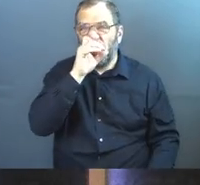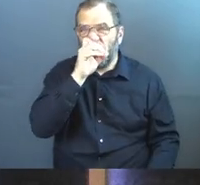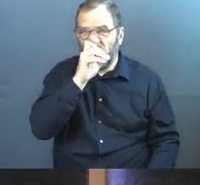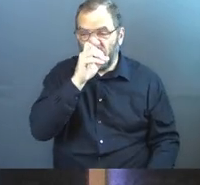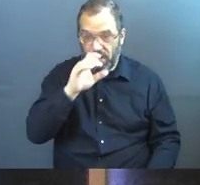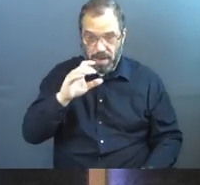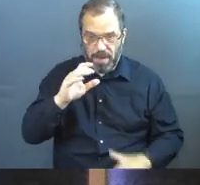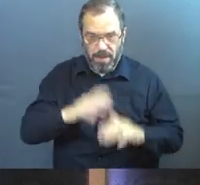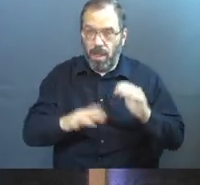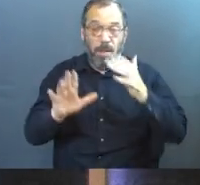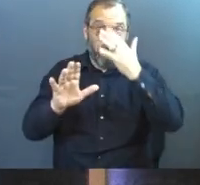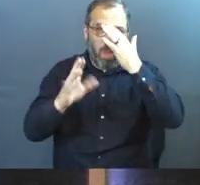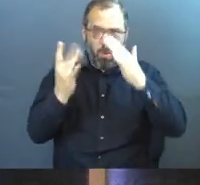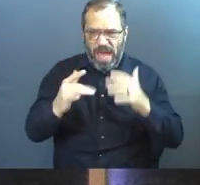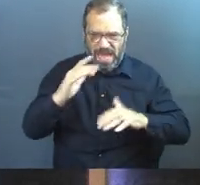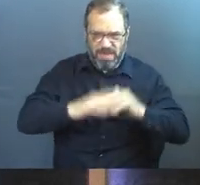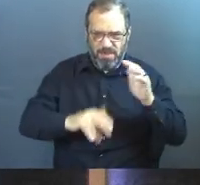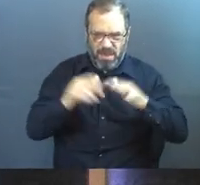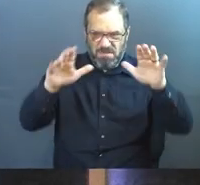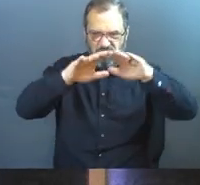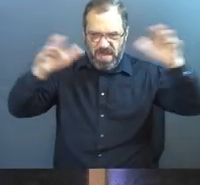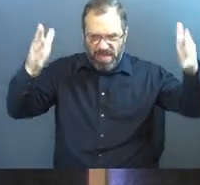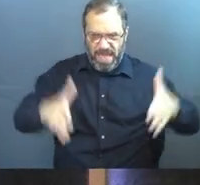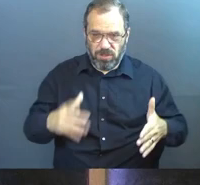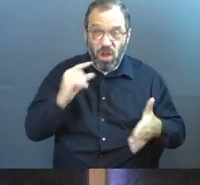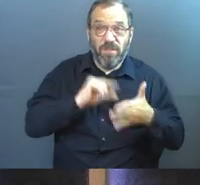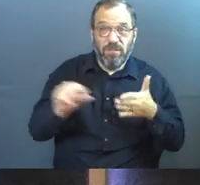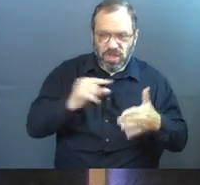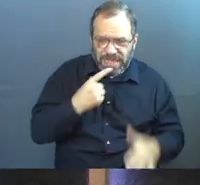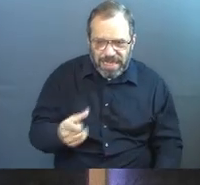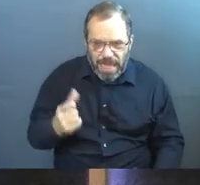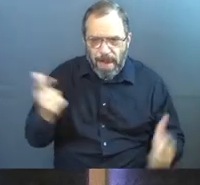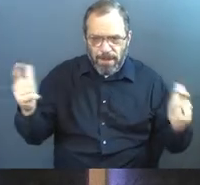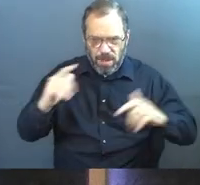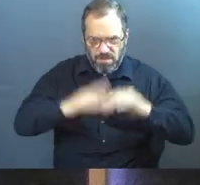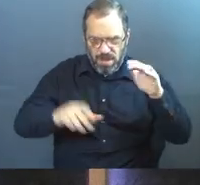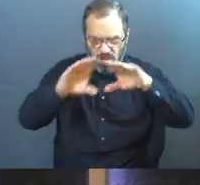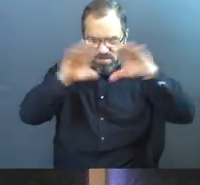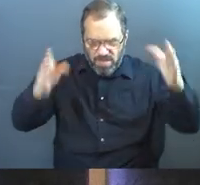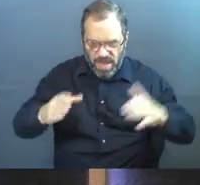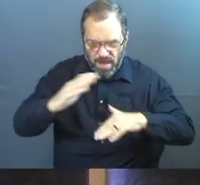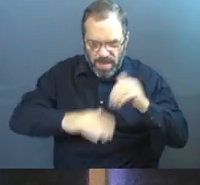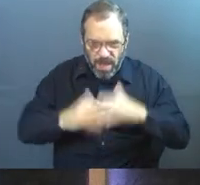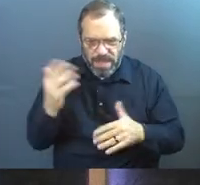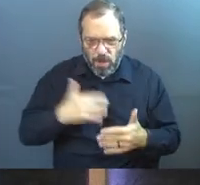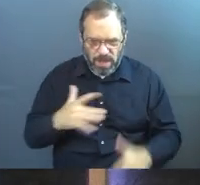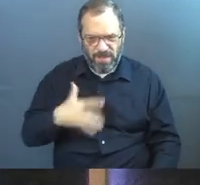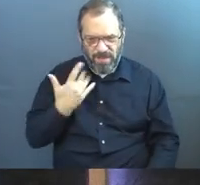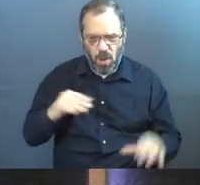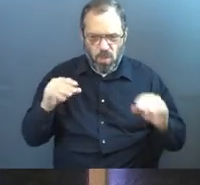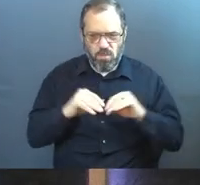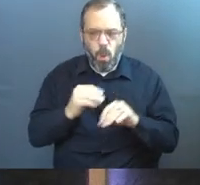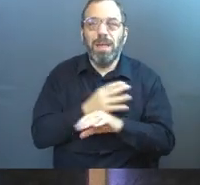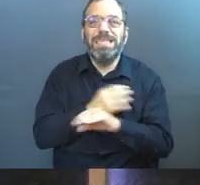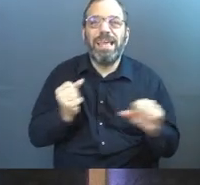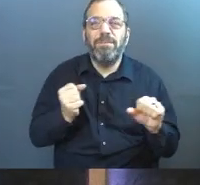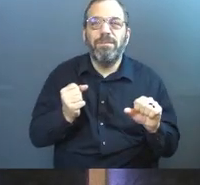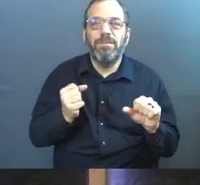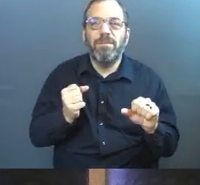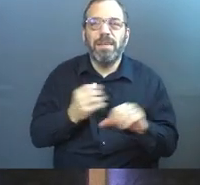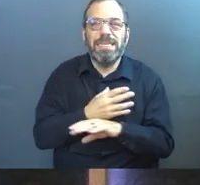Building bigger houses. Why do they build the bigger houses? Actually, if you look at the verse, it says they build bigger houses because they want to feel more and more safe.